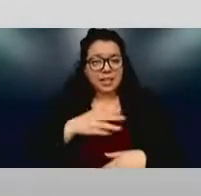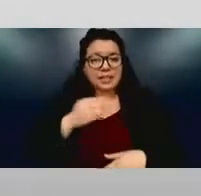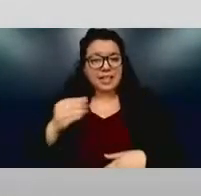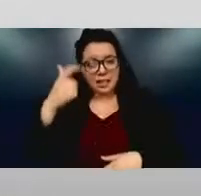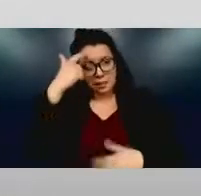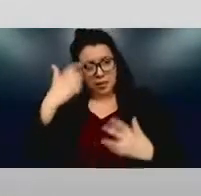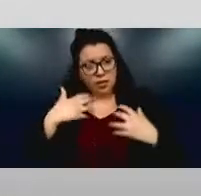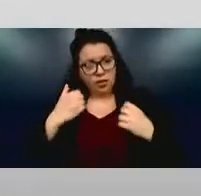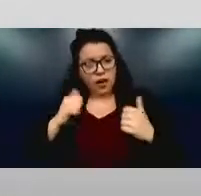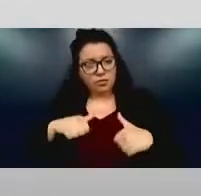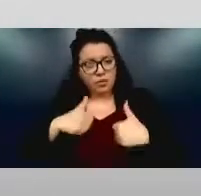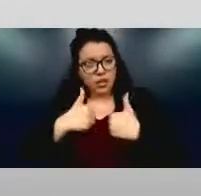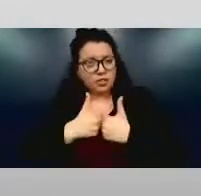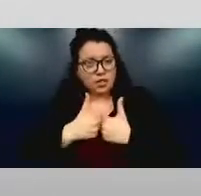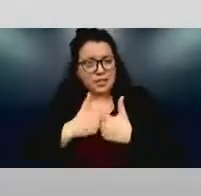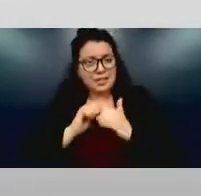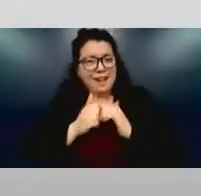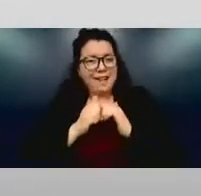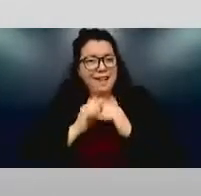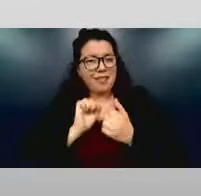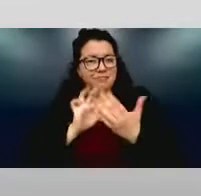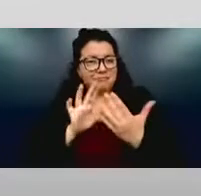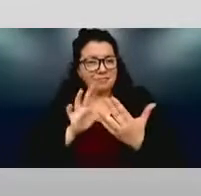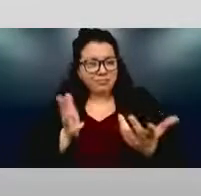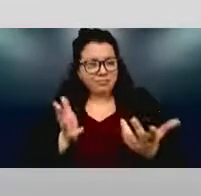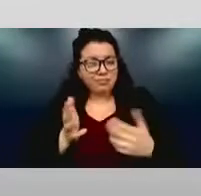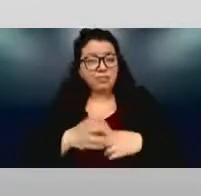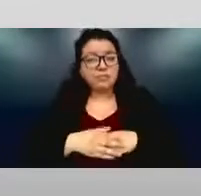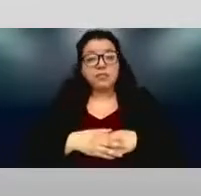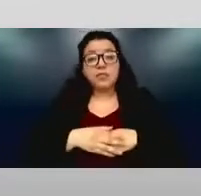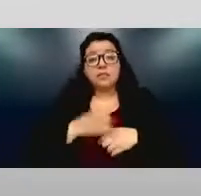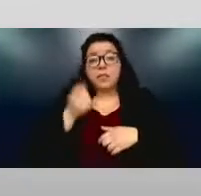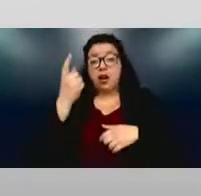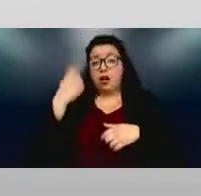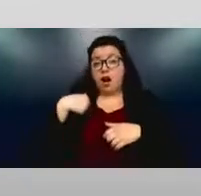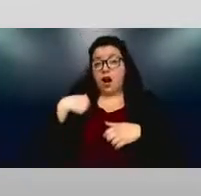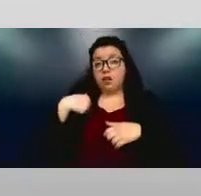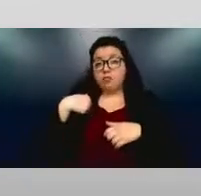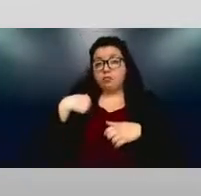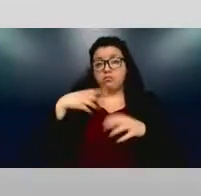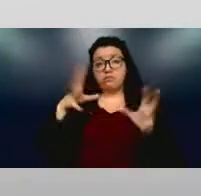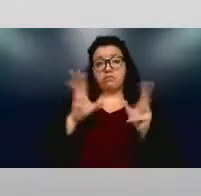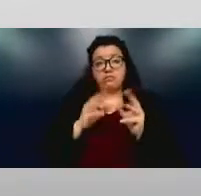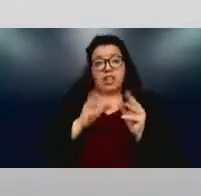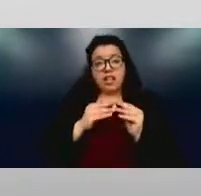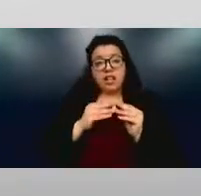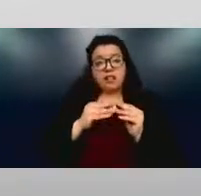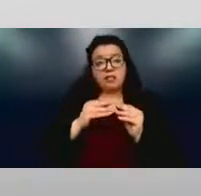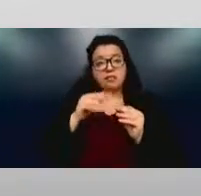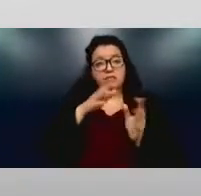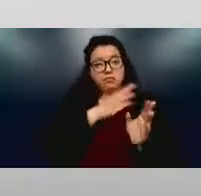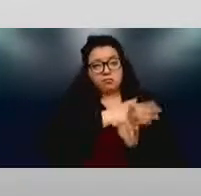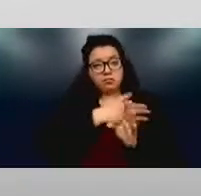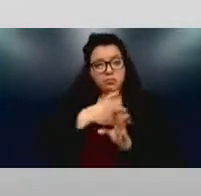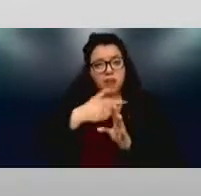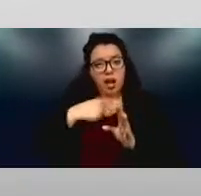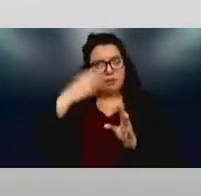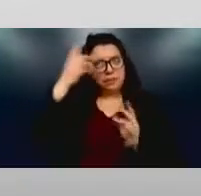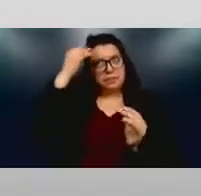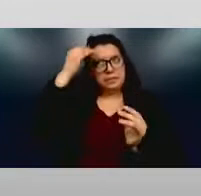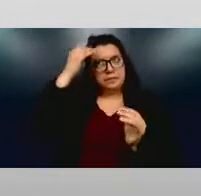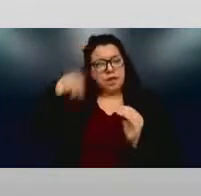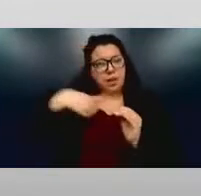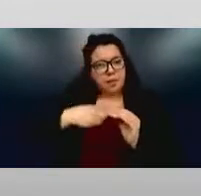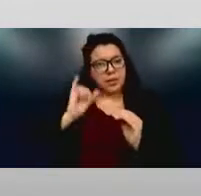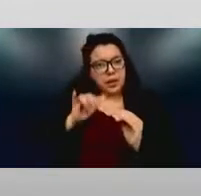I've been looking at this whole session as talking about including those as well, various types of disabilities. But